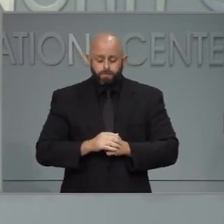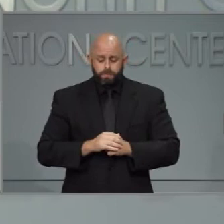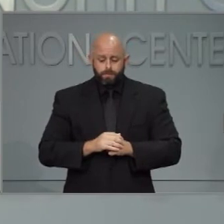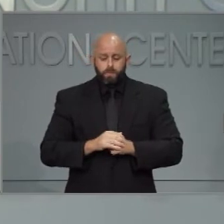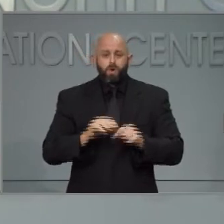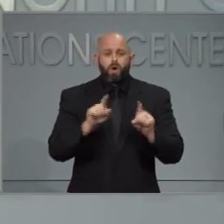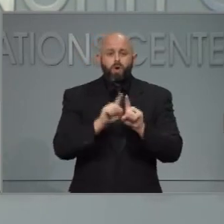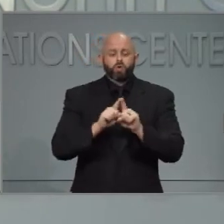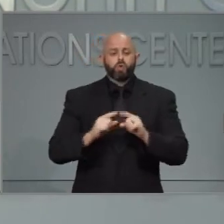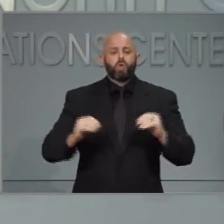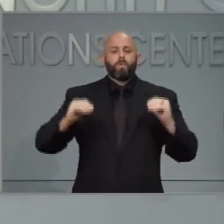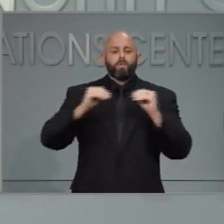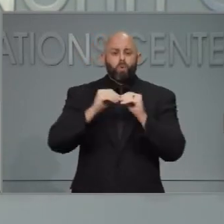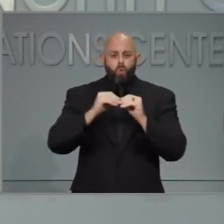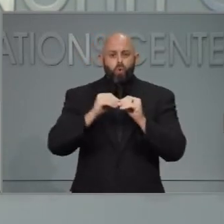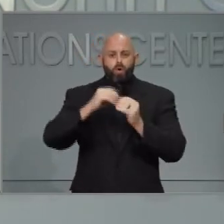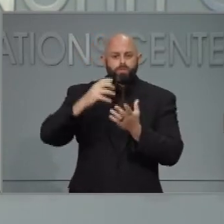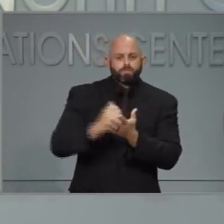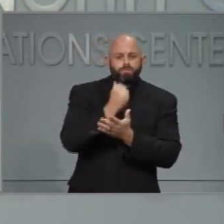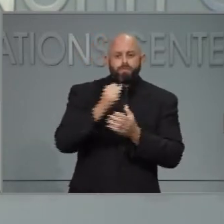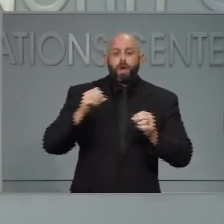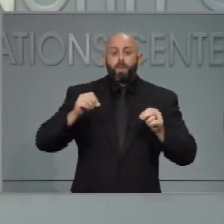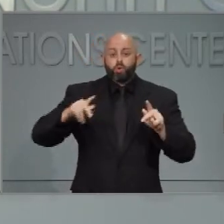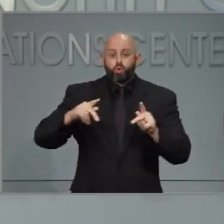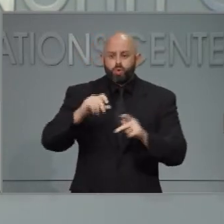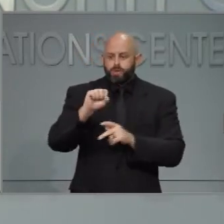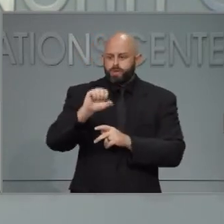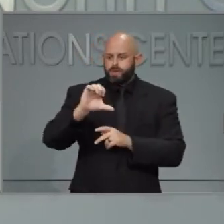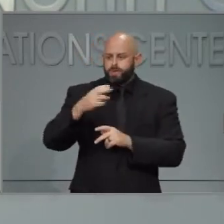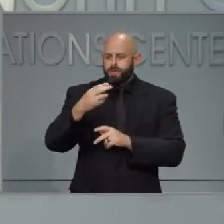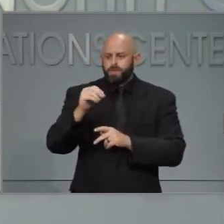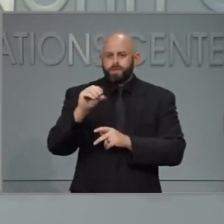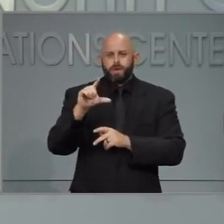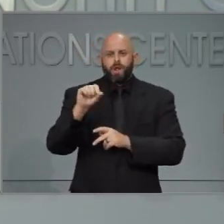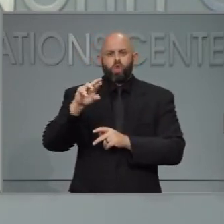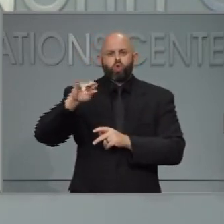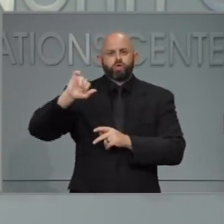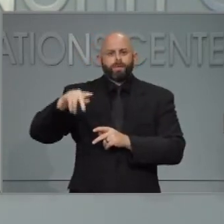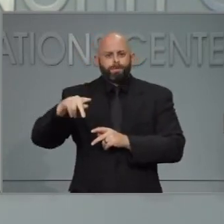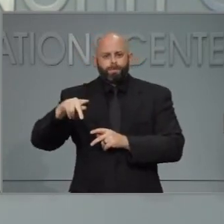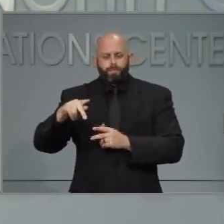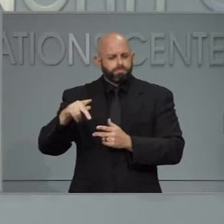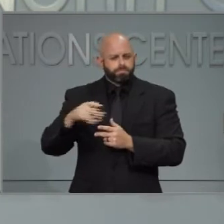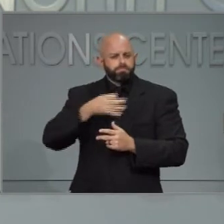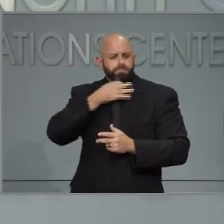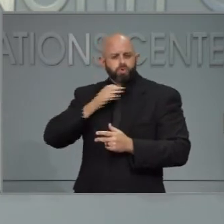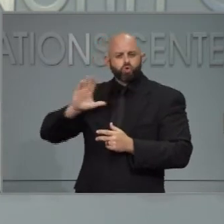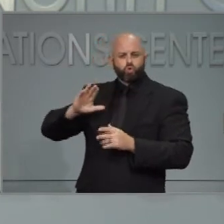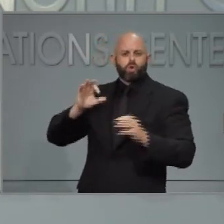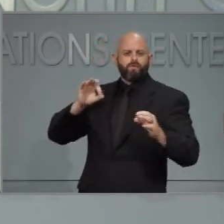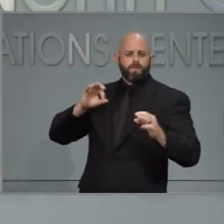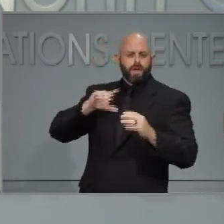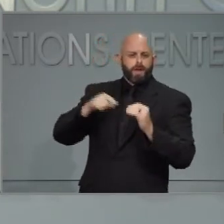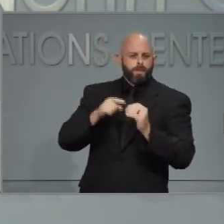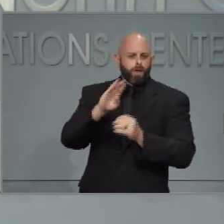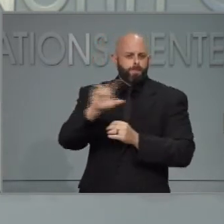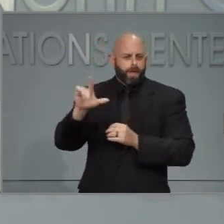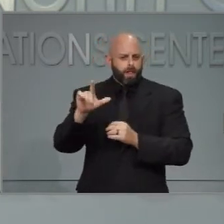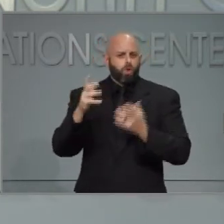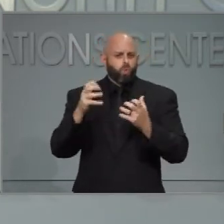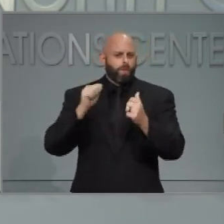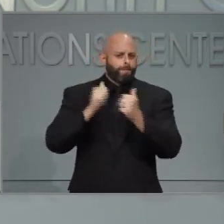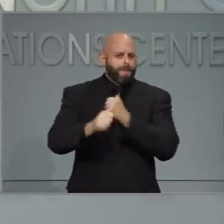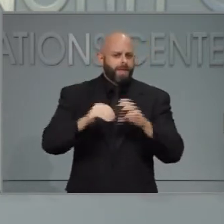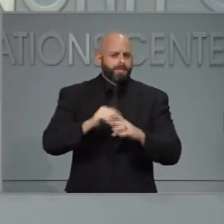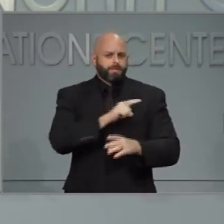scholarships. wanted to know what you thought about the package, given what you know about it, and whether you have concerns or support